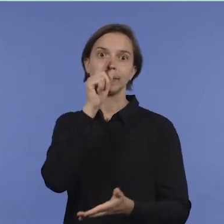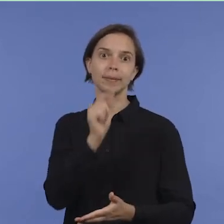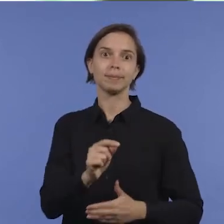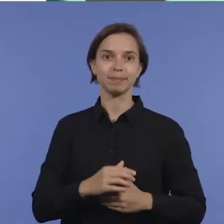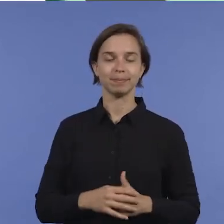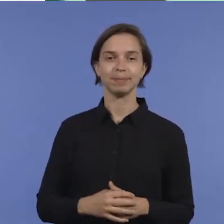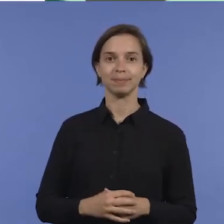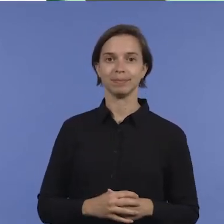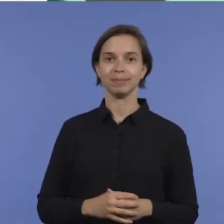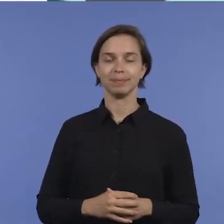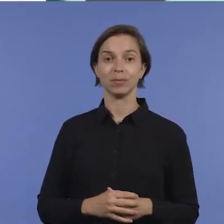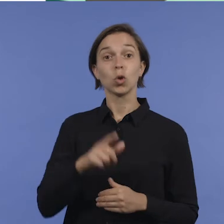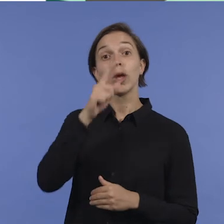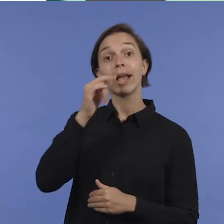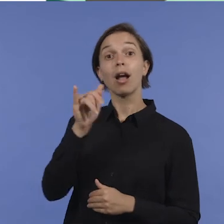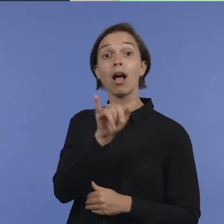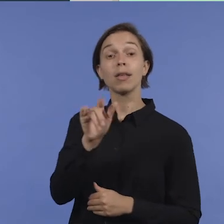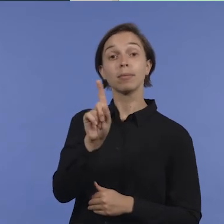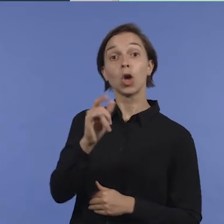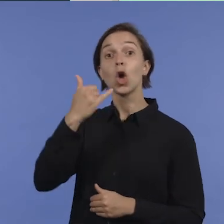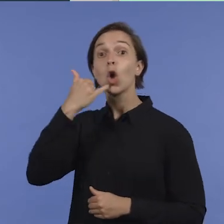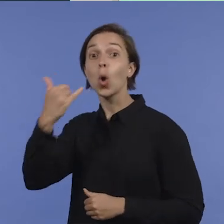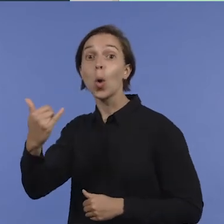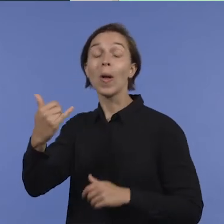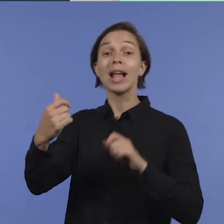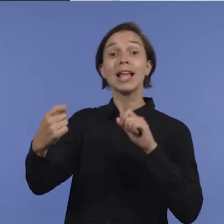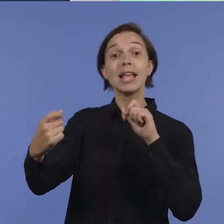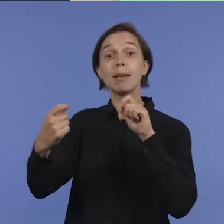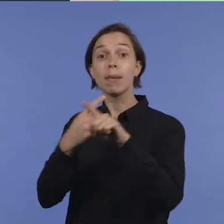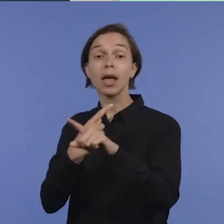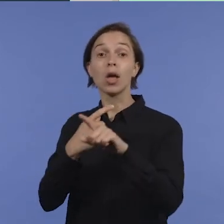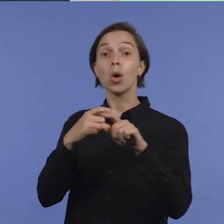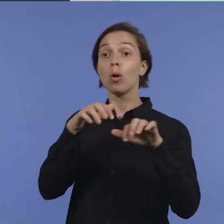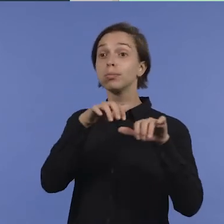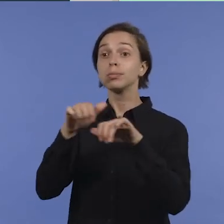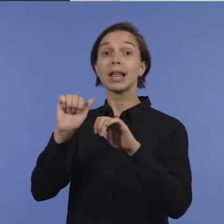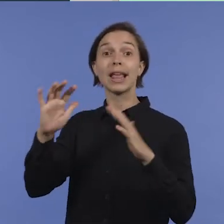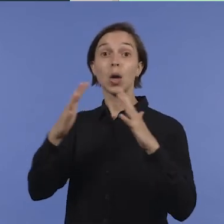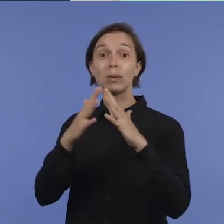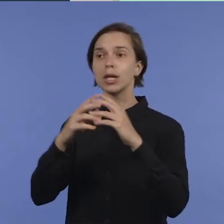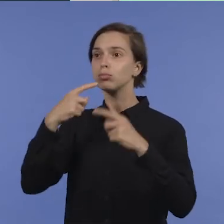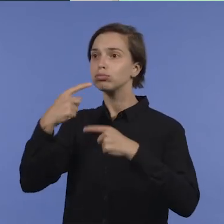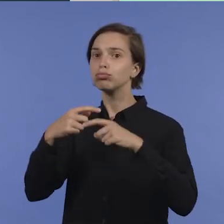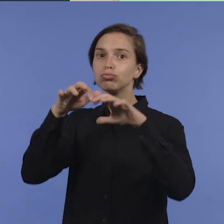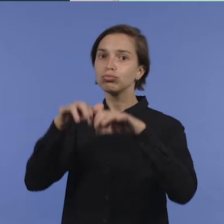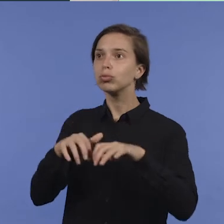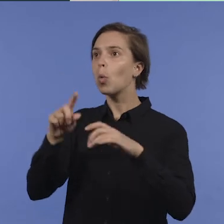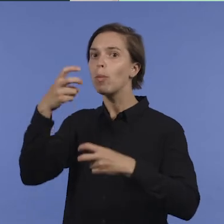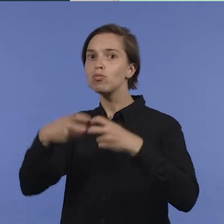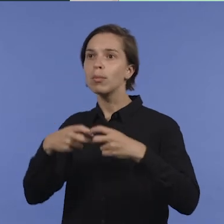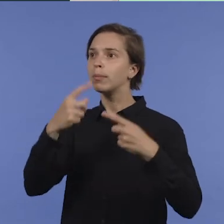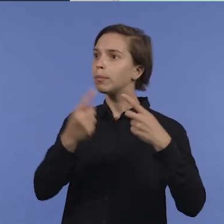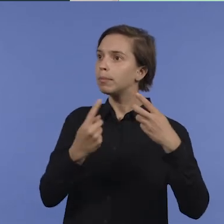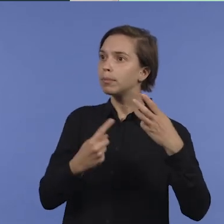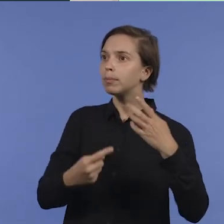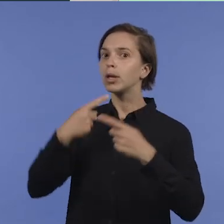You can call, email or contact them through their website. Tell them your problem and they'll work with you and your provider to find a clear